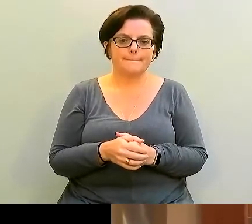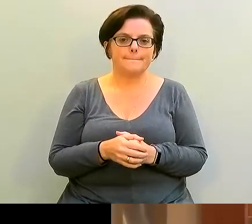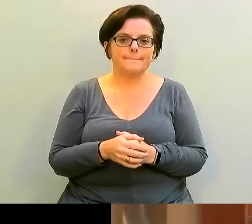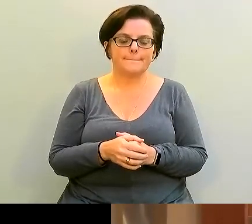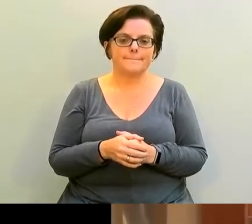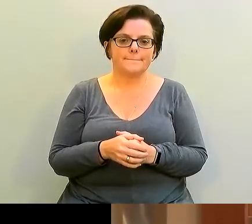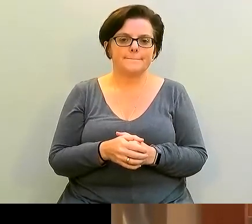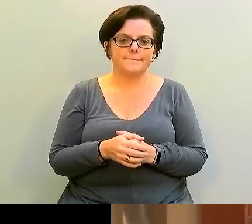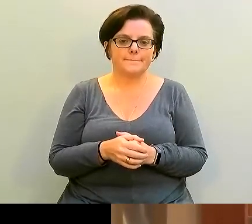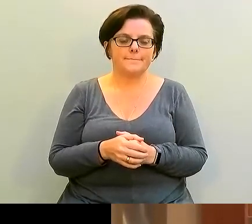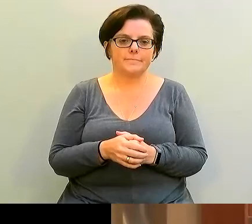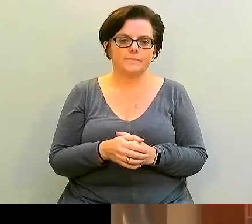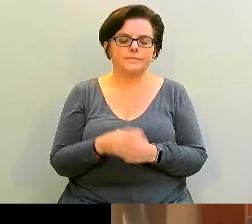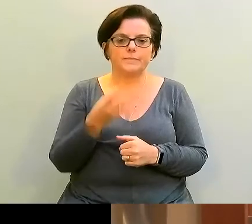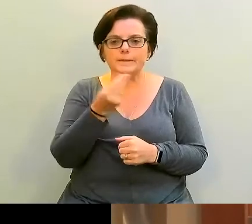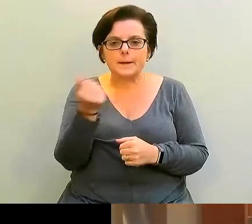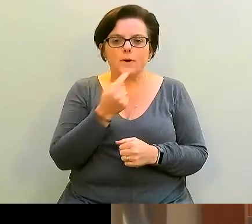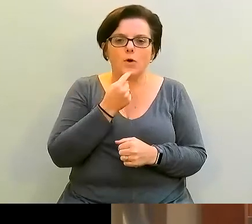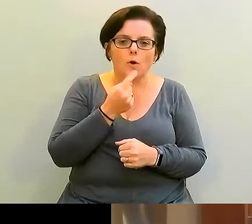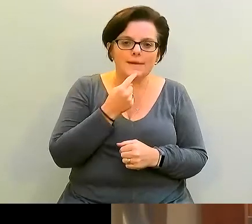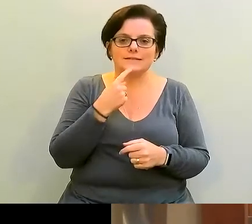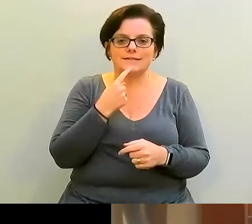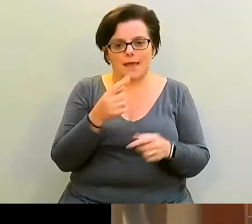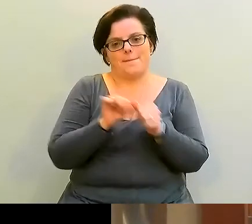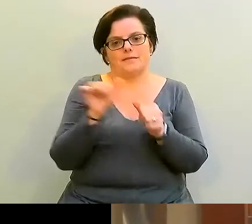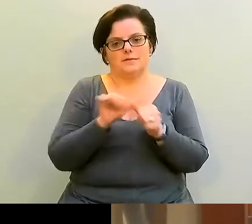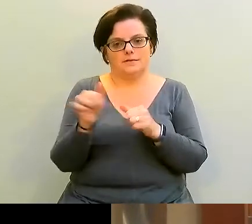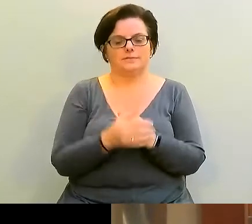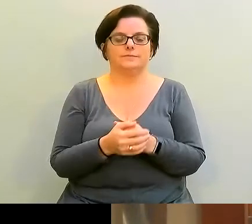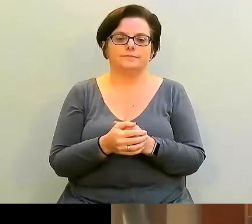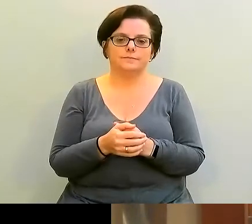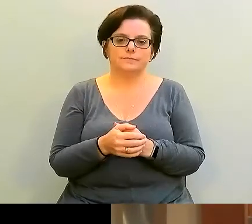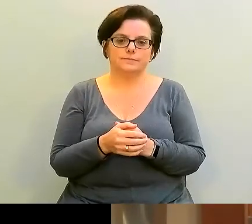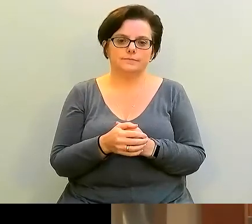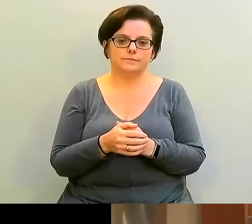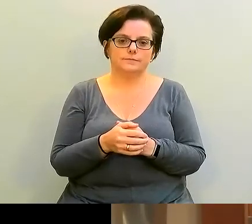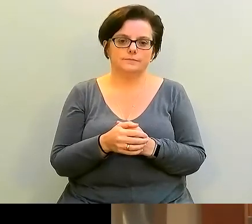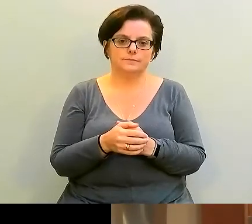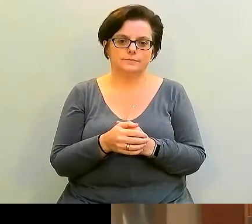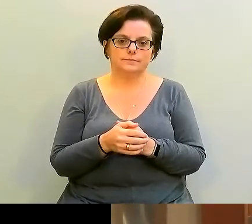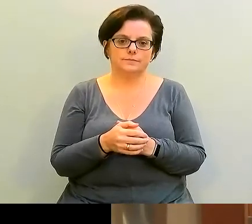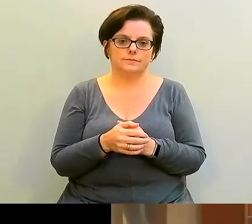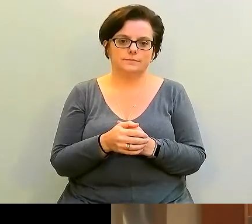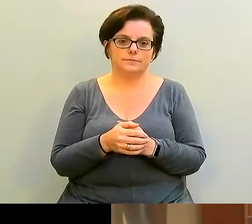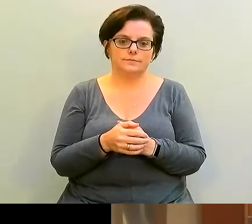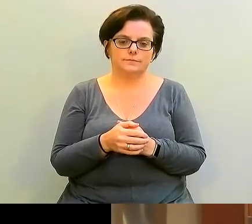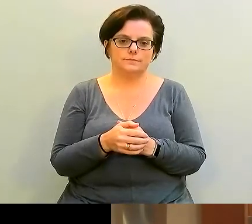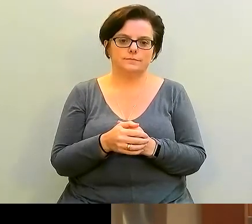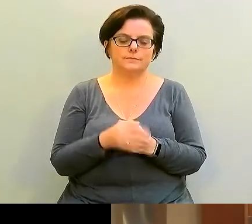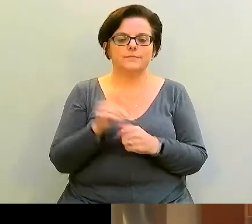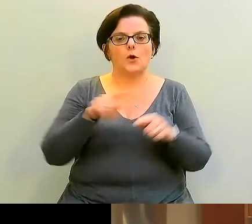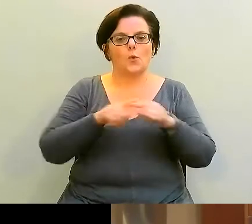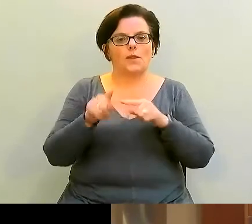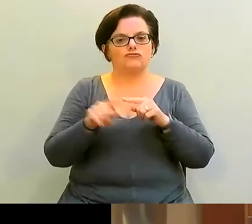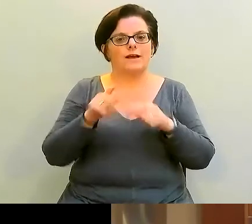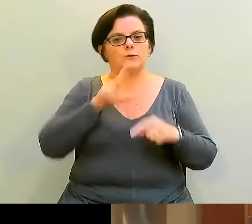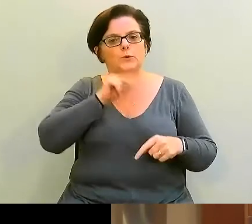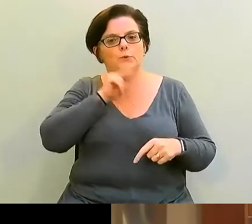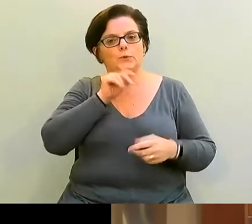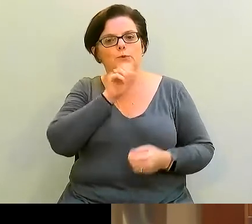on the chat. Yeah, I'm getting a couple of comments of better already. Okay, I'll try to speak up as well.